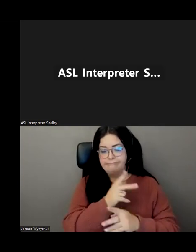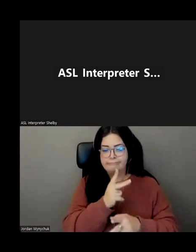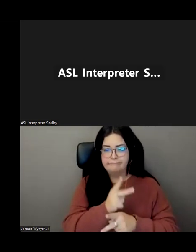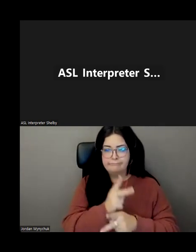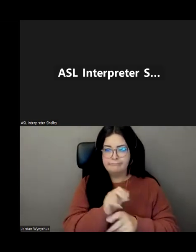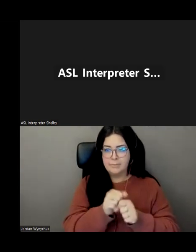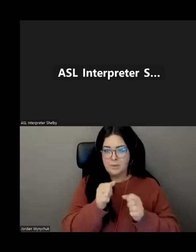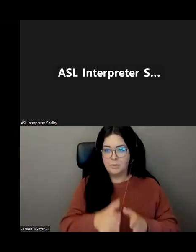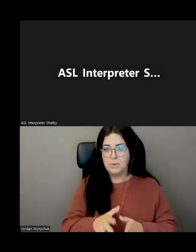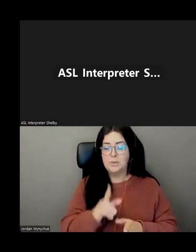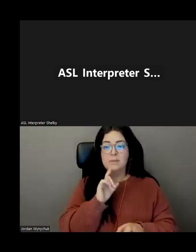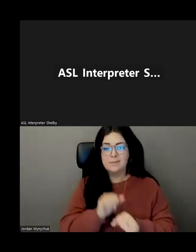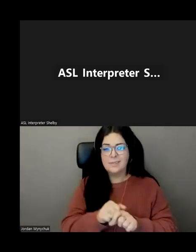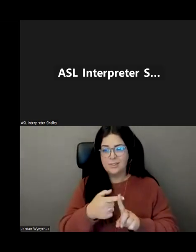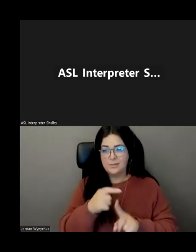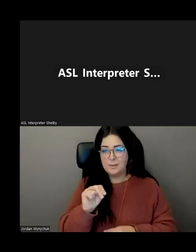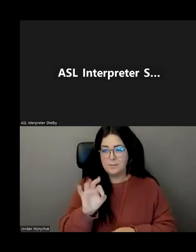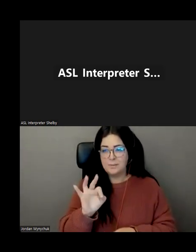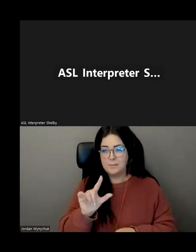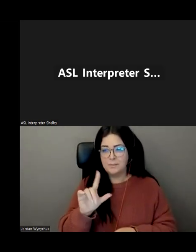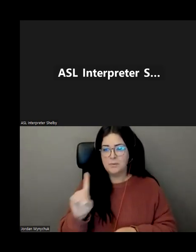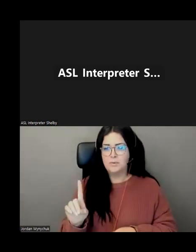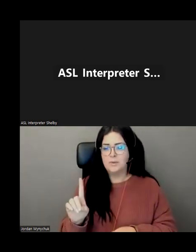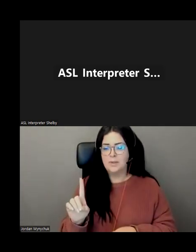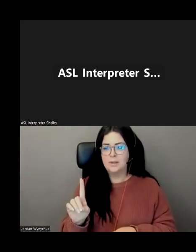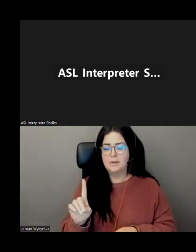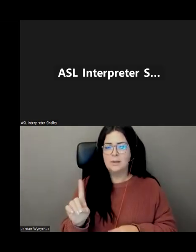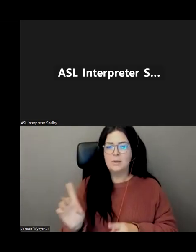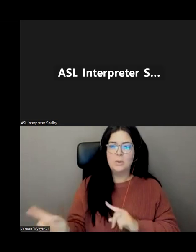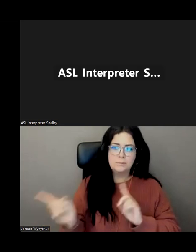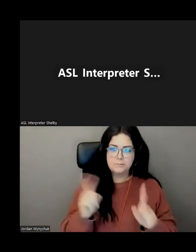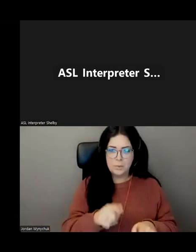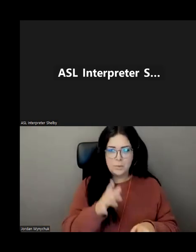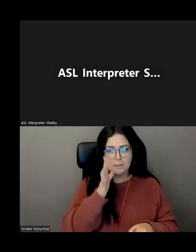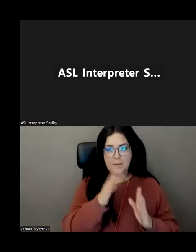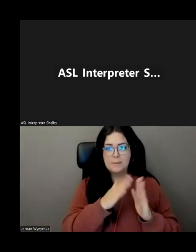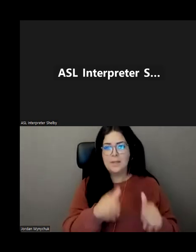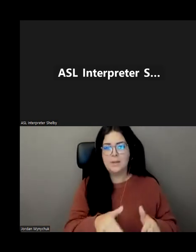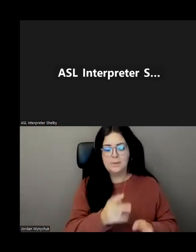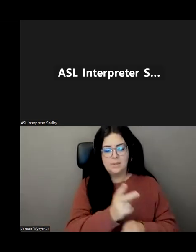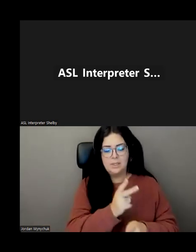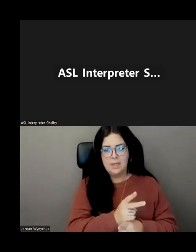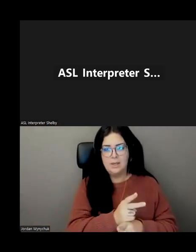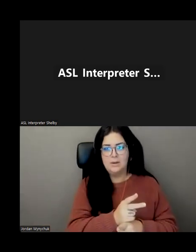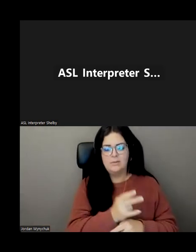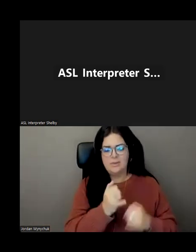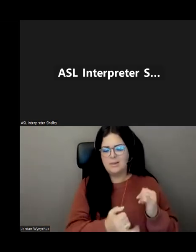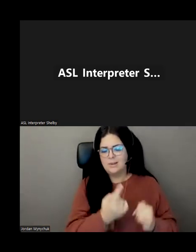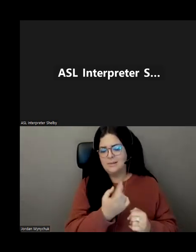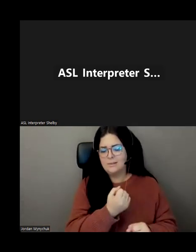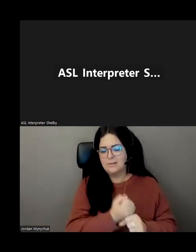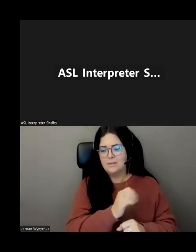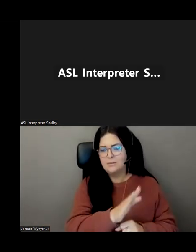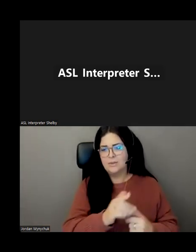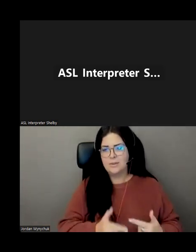for the past two last couple of maybe no i'd say two i would say the last year of her life um but then my mother passed on and uh